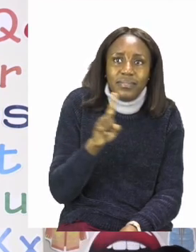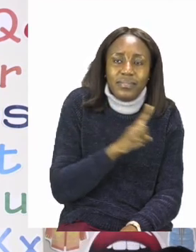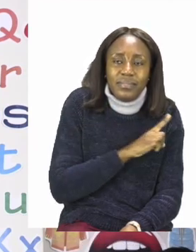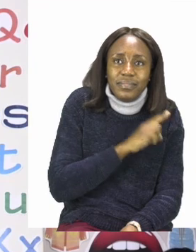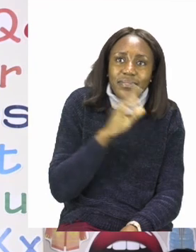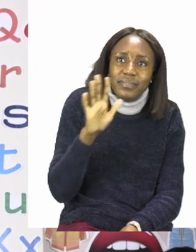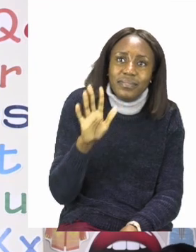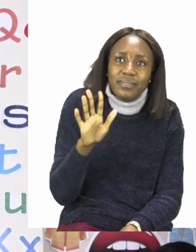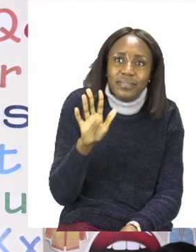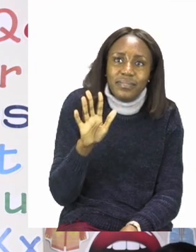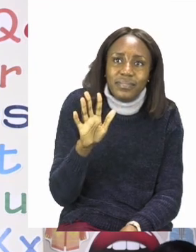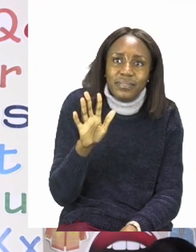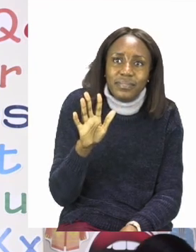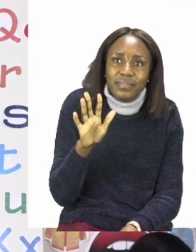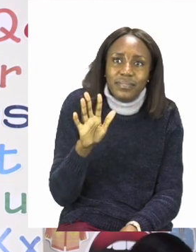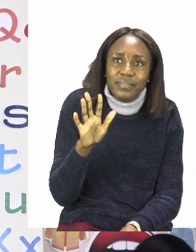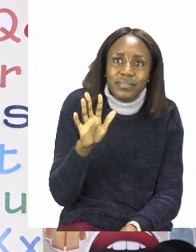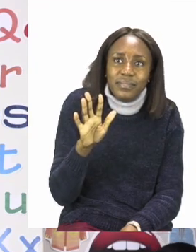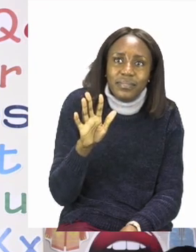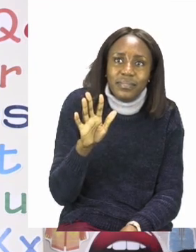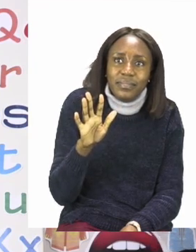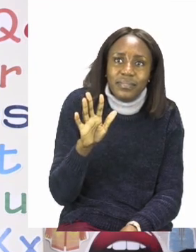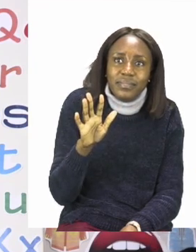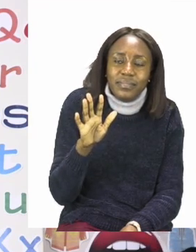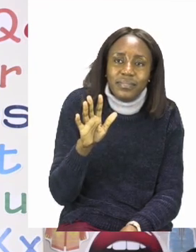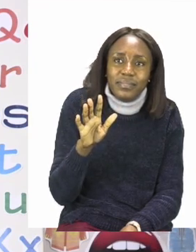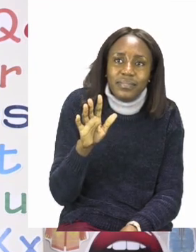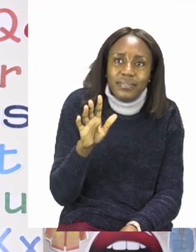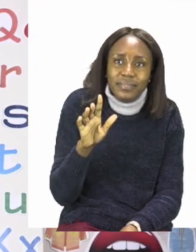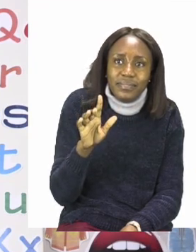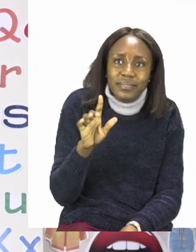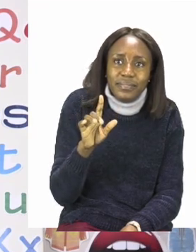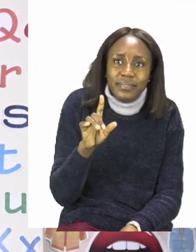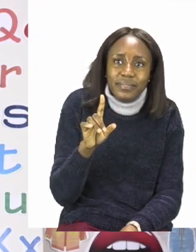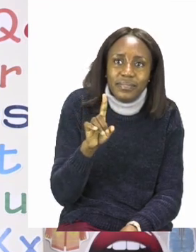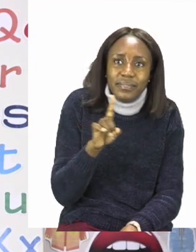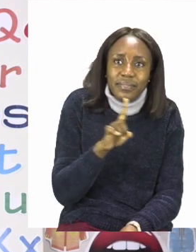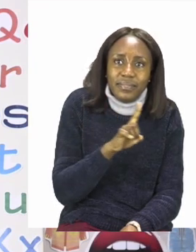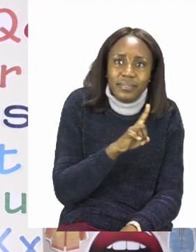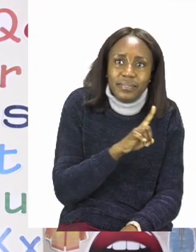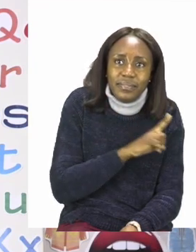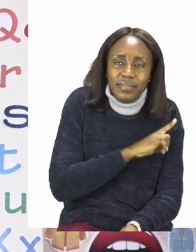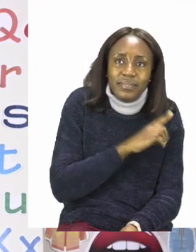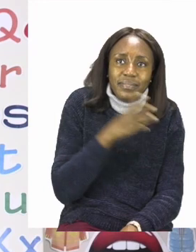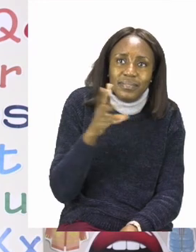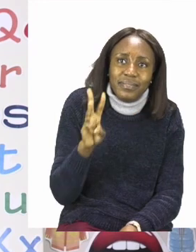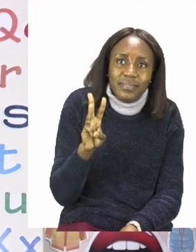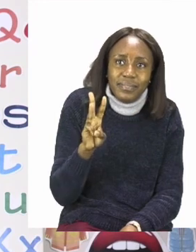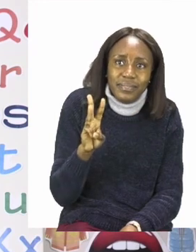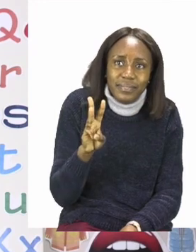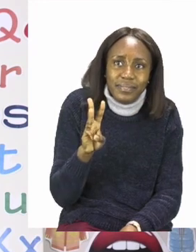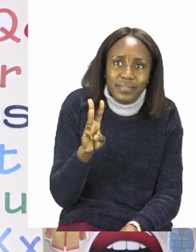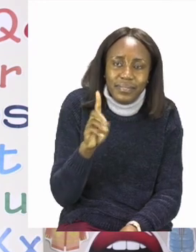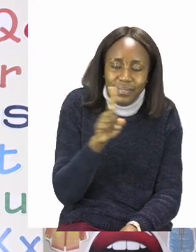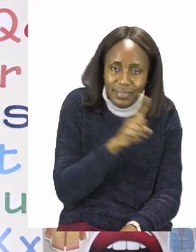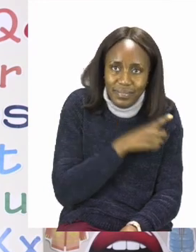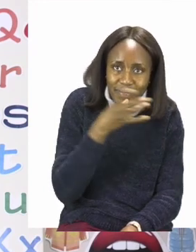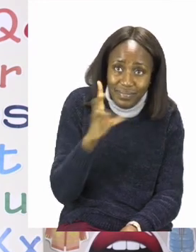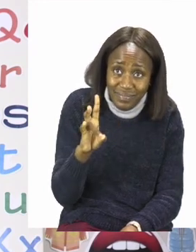15. Remember your toe and your heel must touch. 16 and